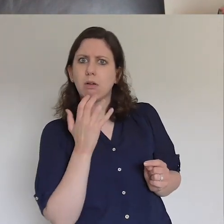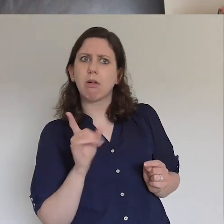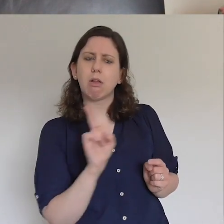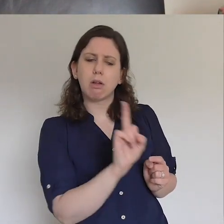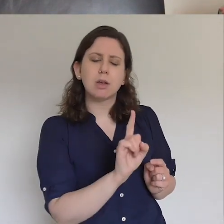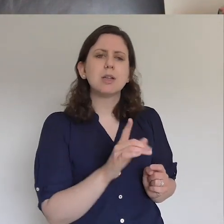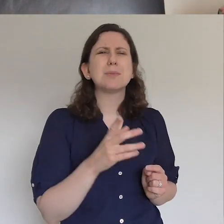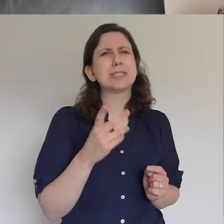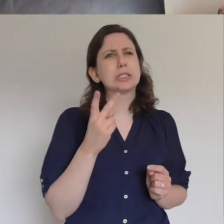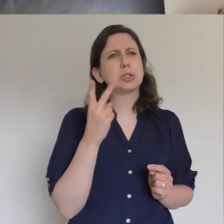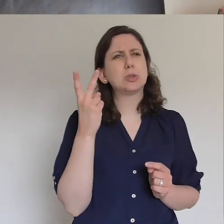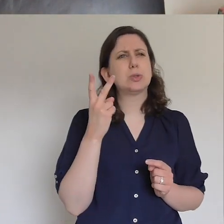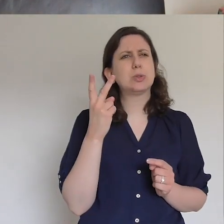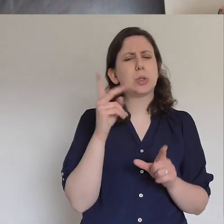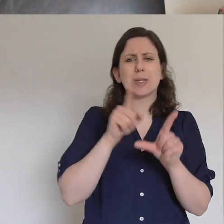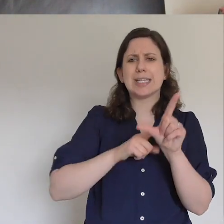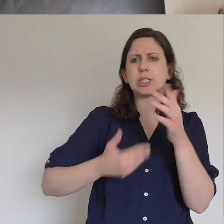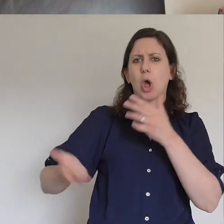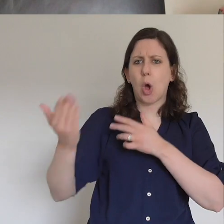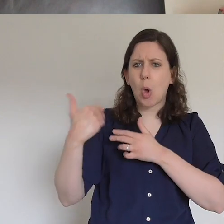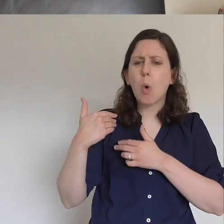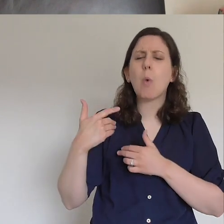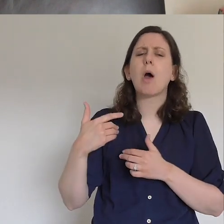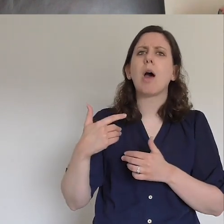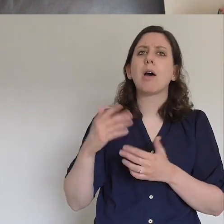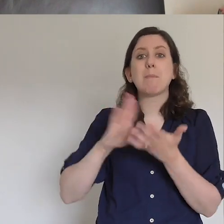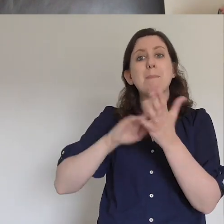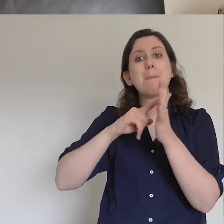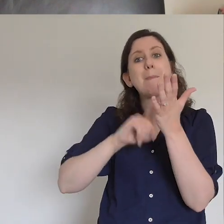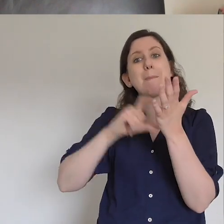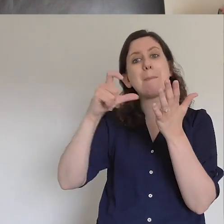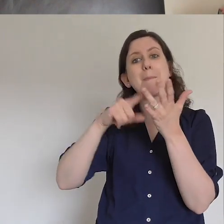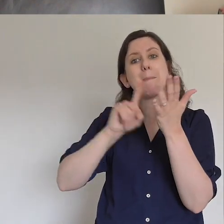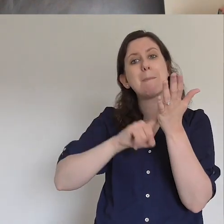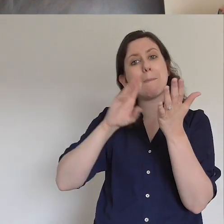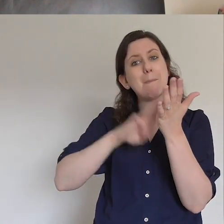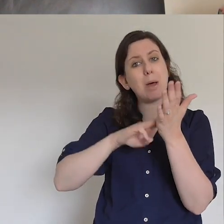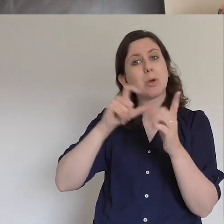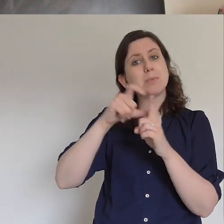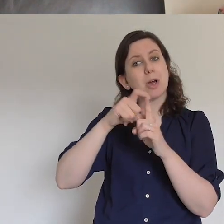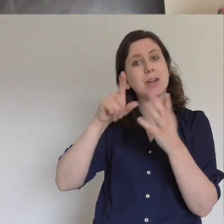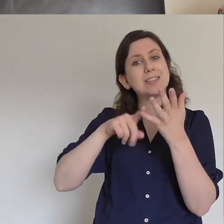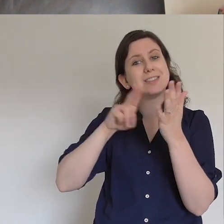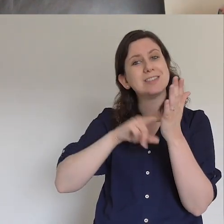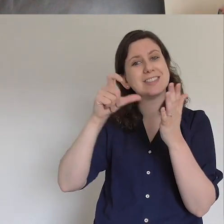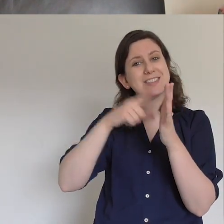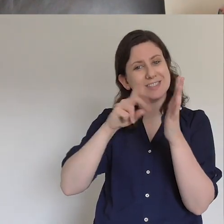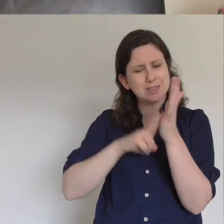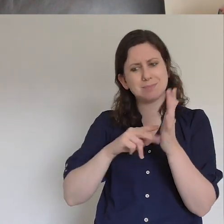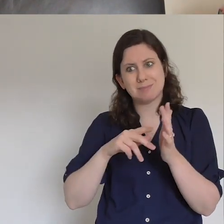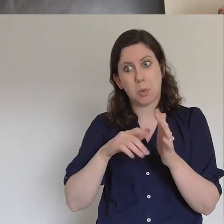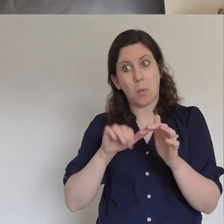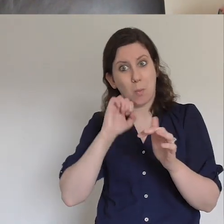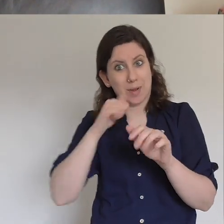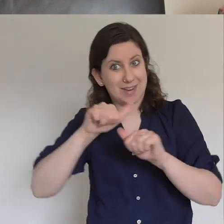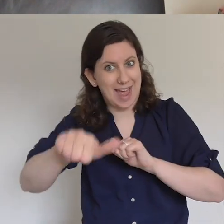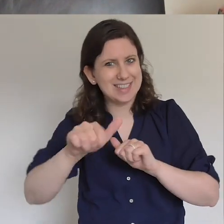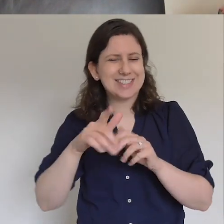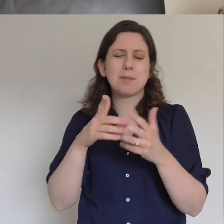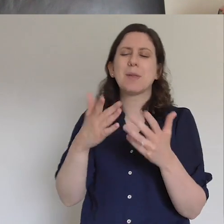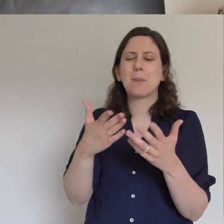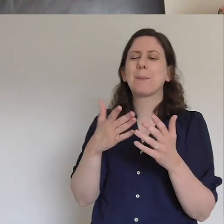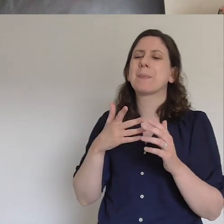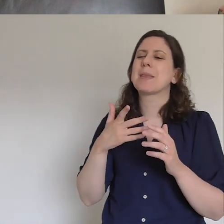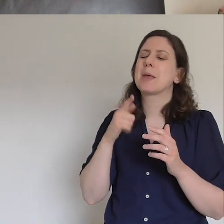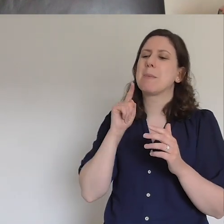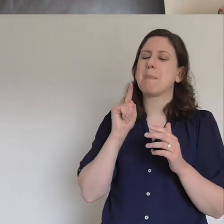conference and it was one particular meeting that neither of us were speaking in it was our friend Malcolm Duncan who's on next, do hang around for him too, he was preaching on being different in our